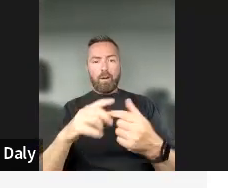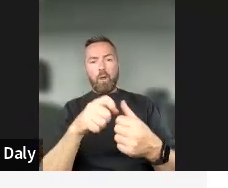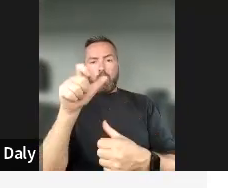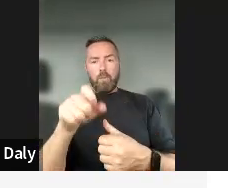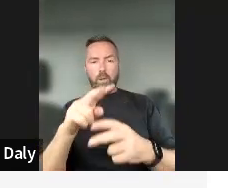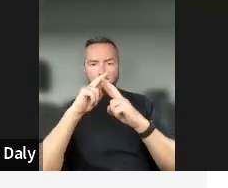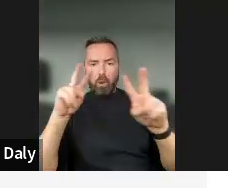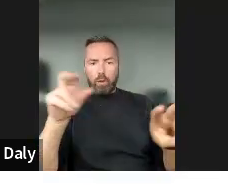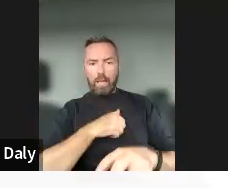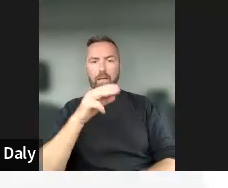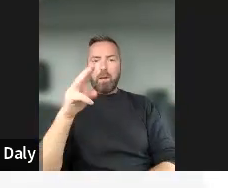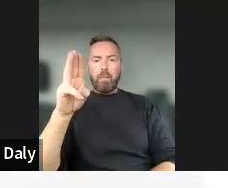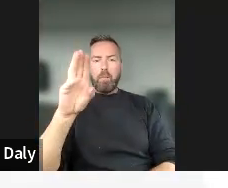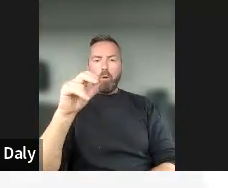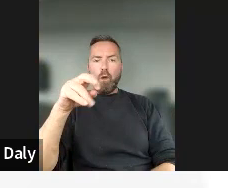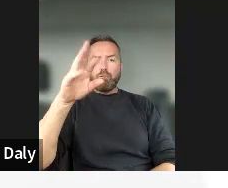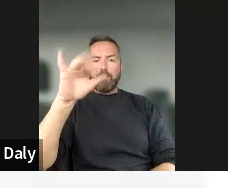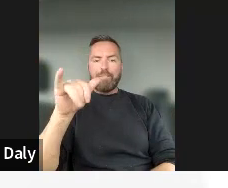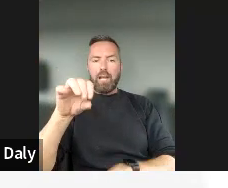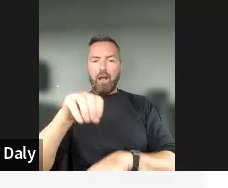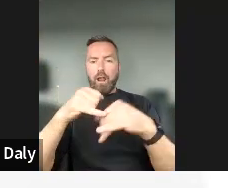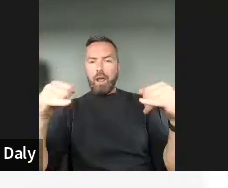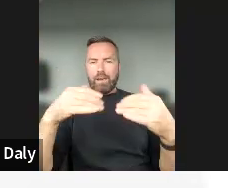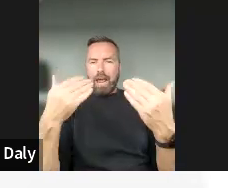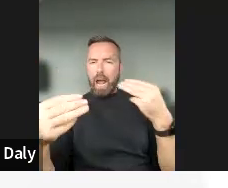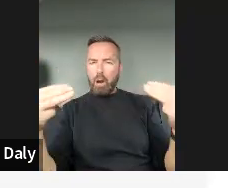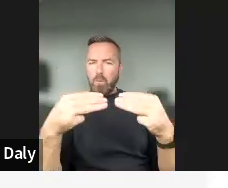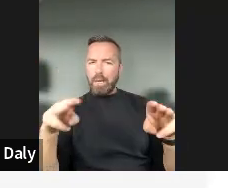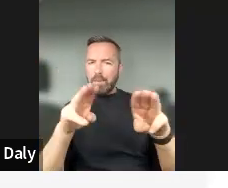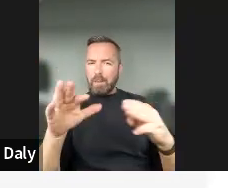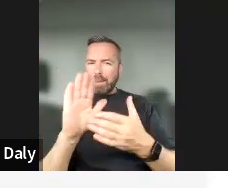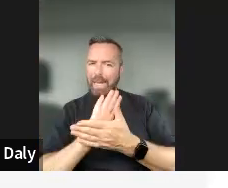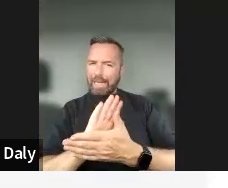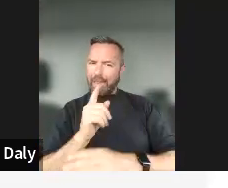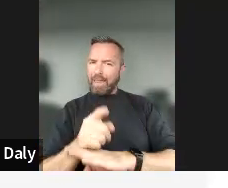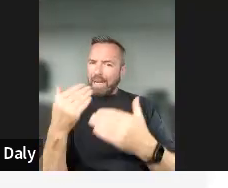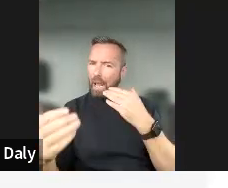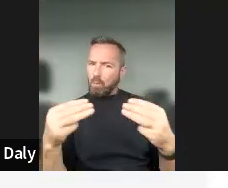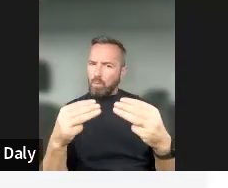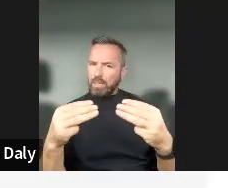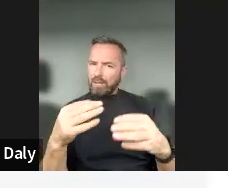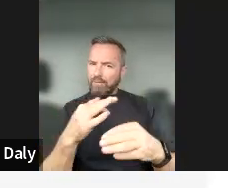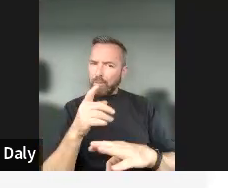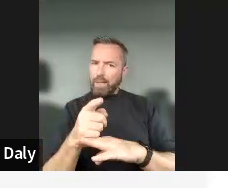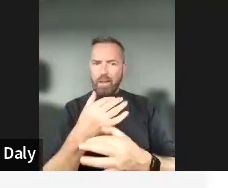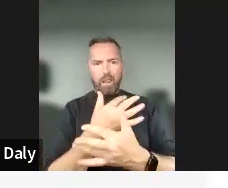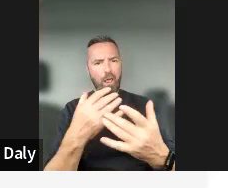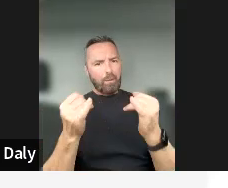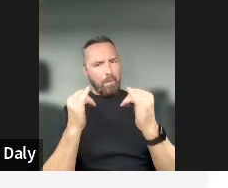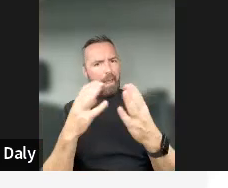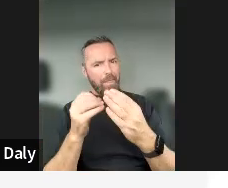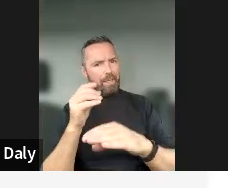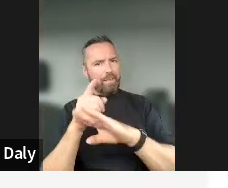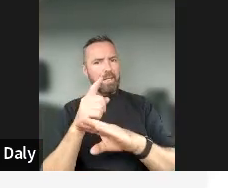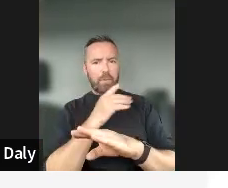from that? It's something that we don't even talk about, you know, but, uh, there's a lot of bad stuff out there. And just the education